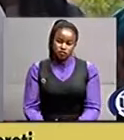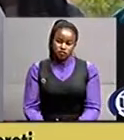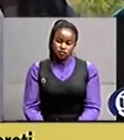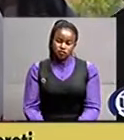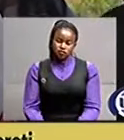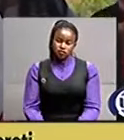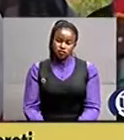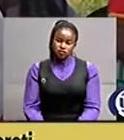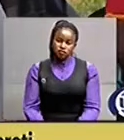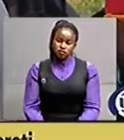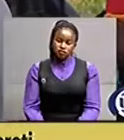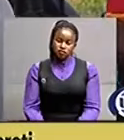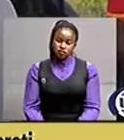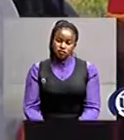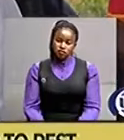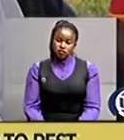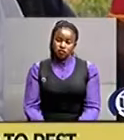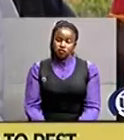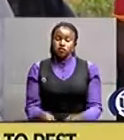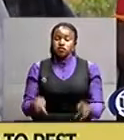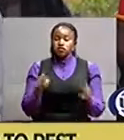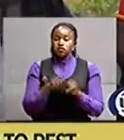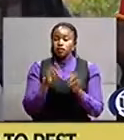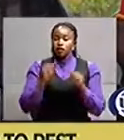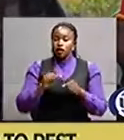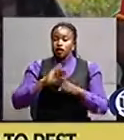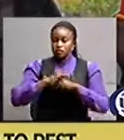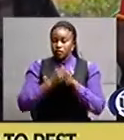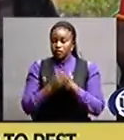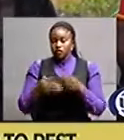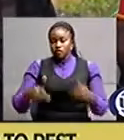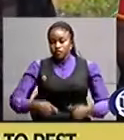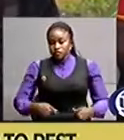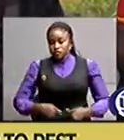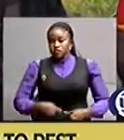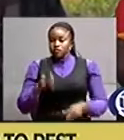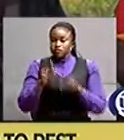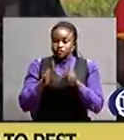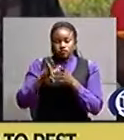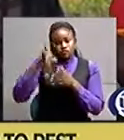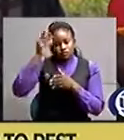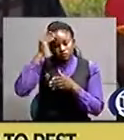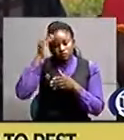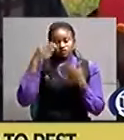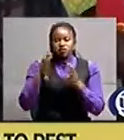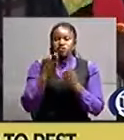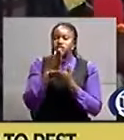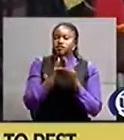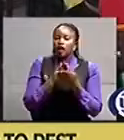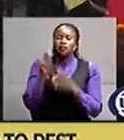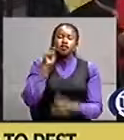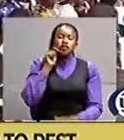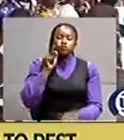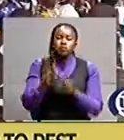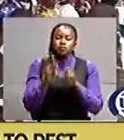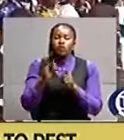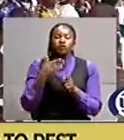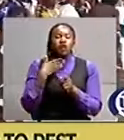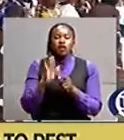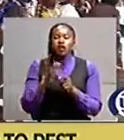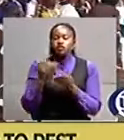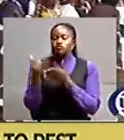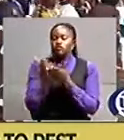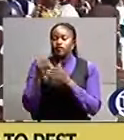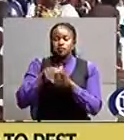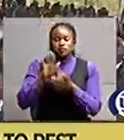it makes the the the the young elite it is not want to invest in their village hundreds